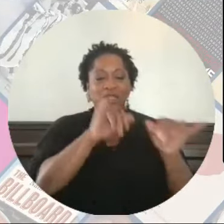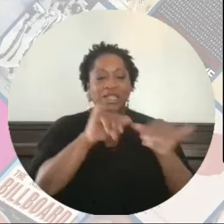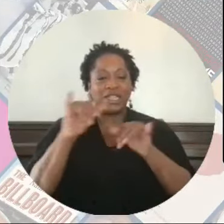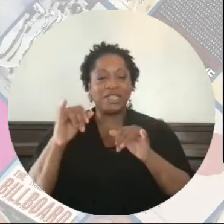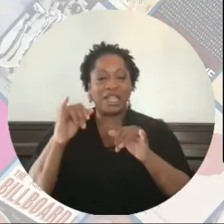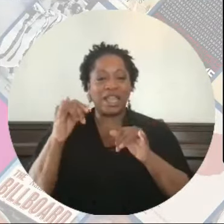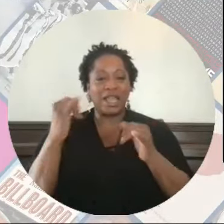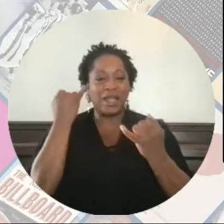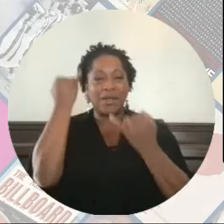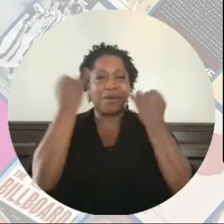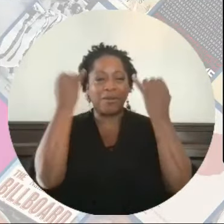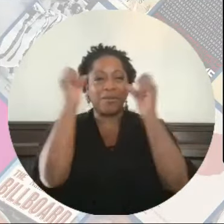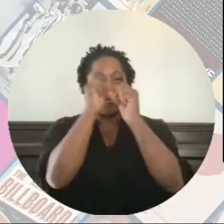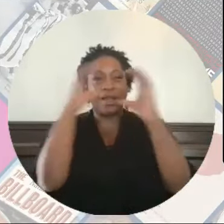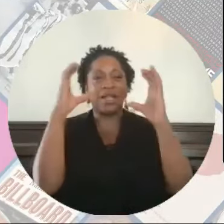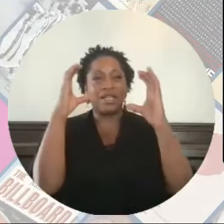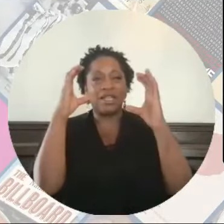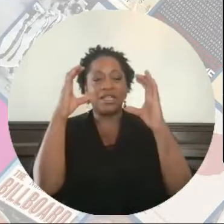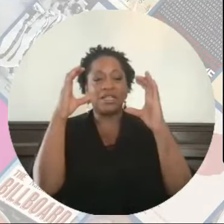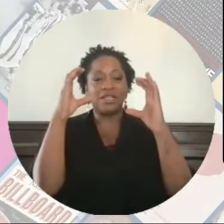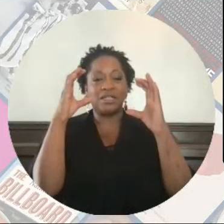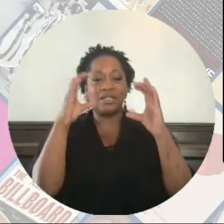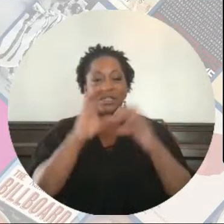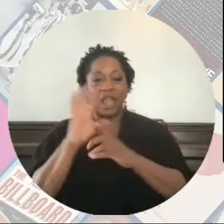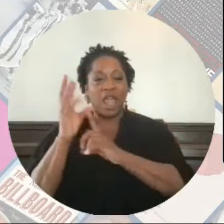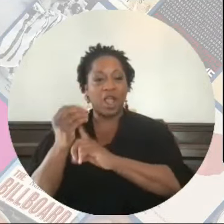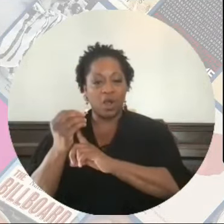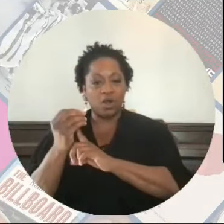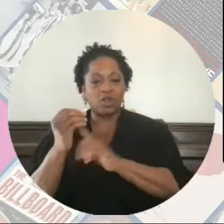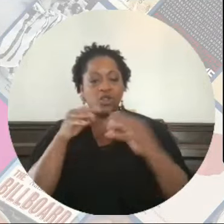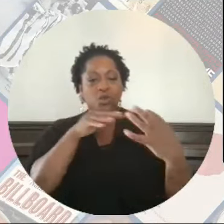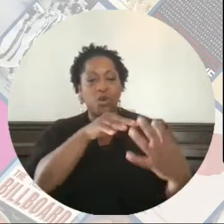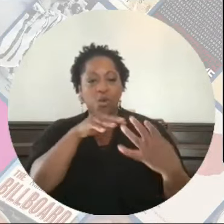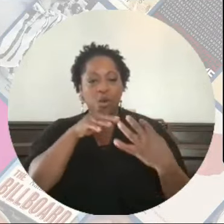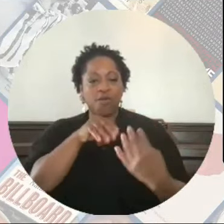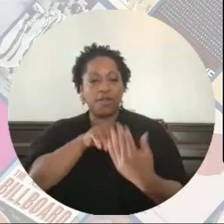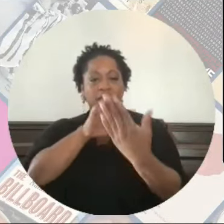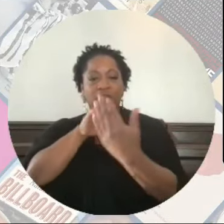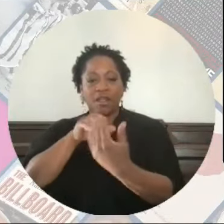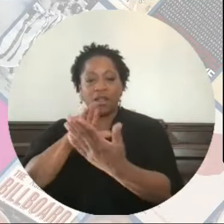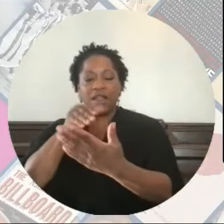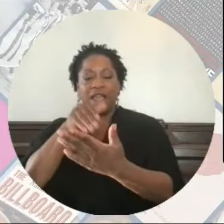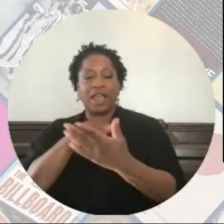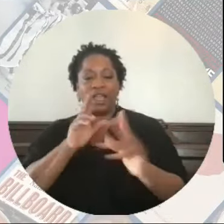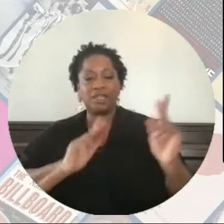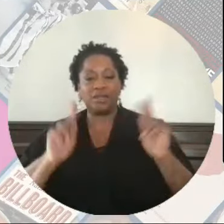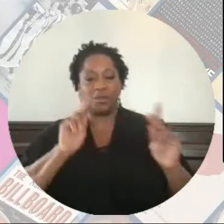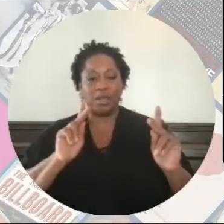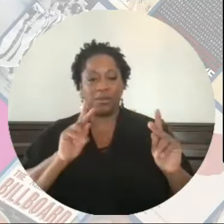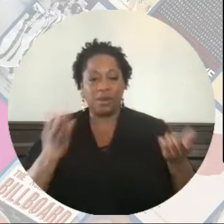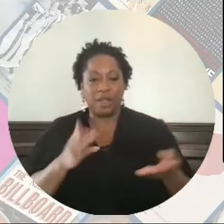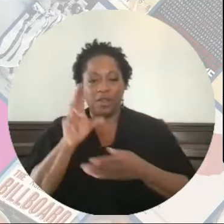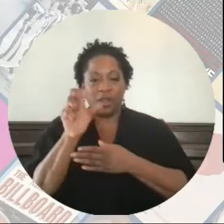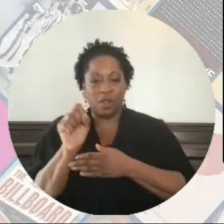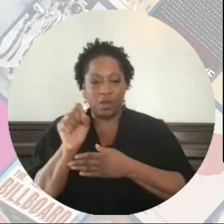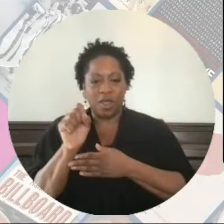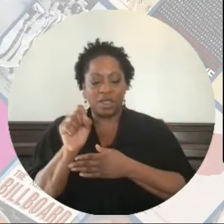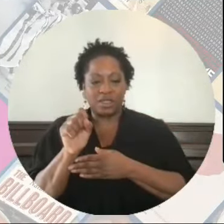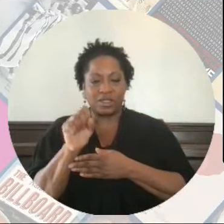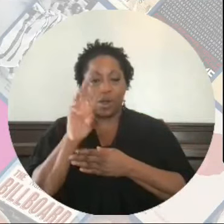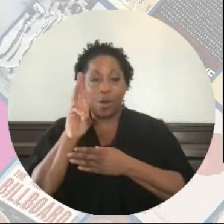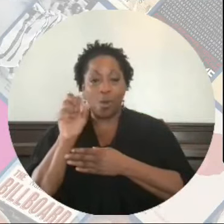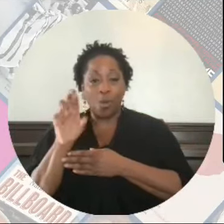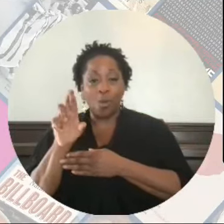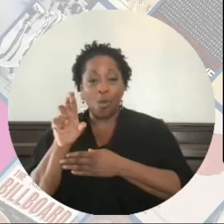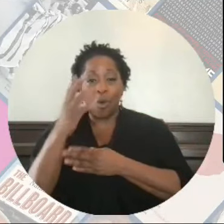ideologies and cultural warfare tactics against our people. War looks very